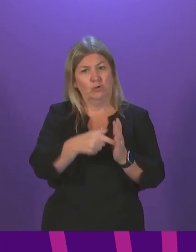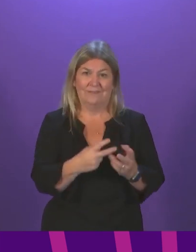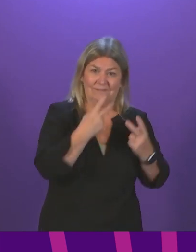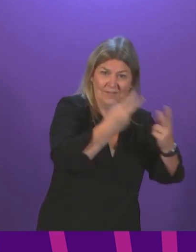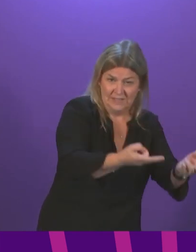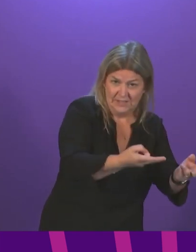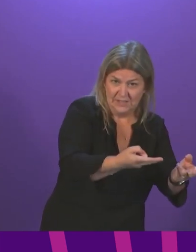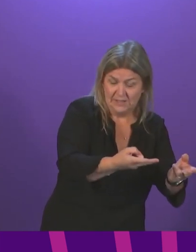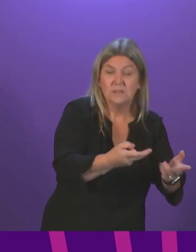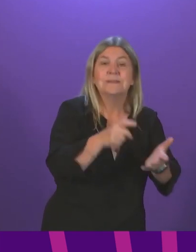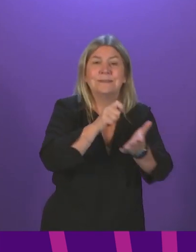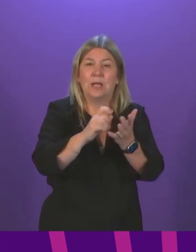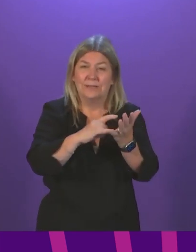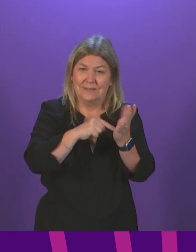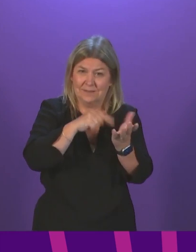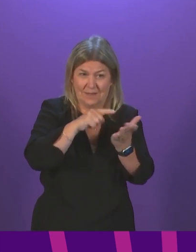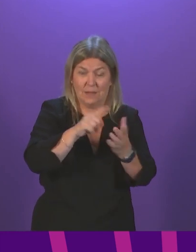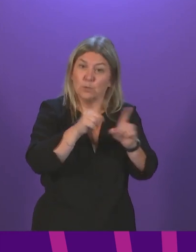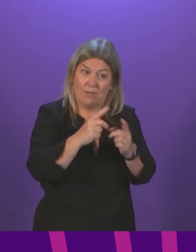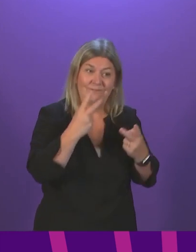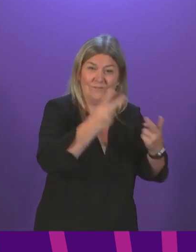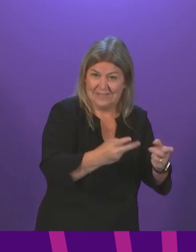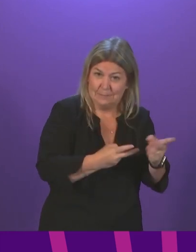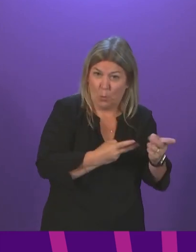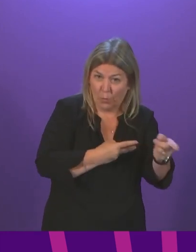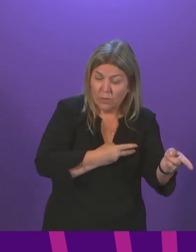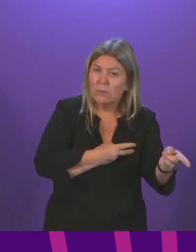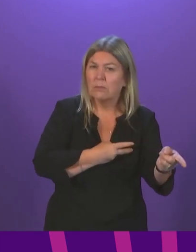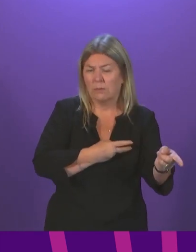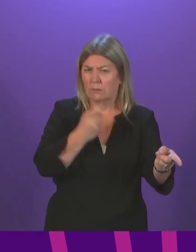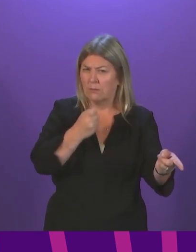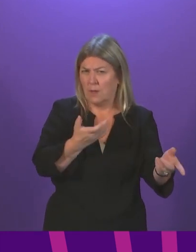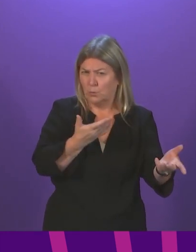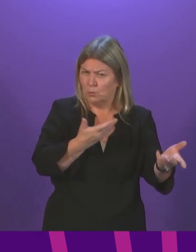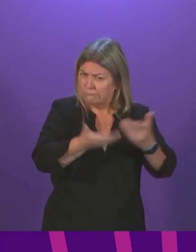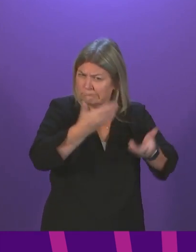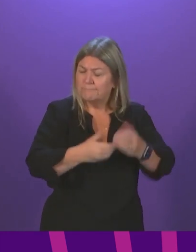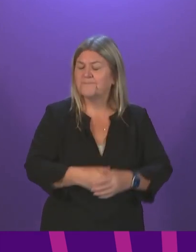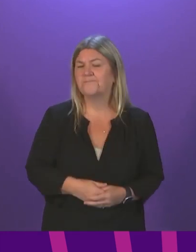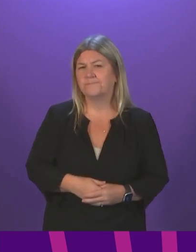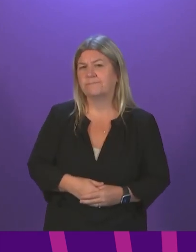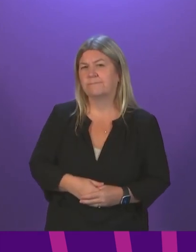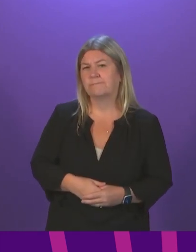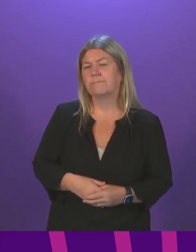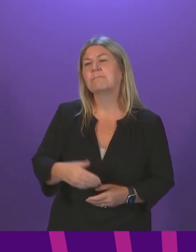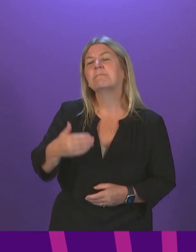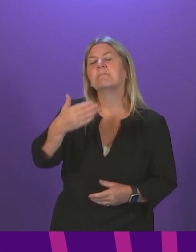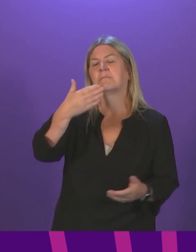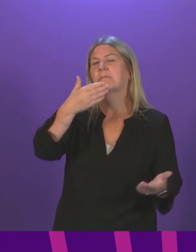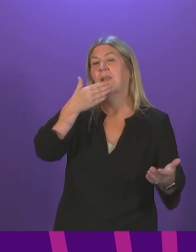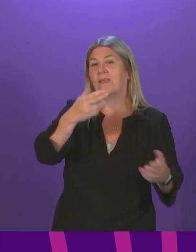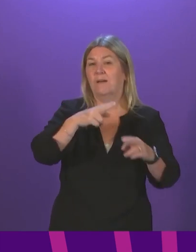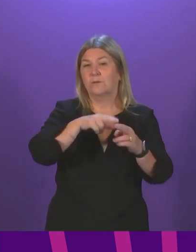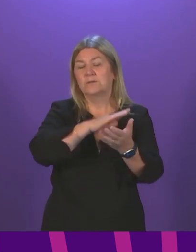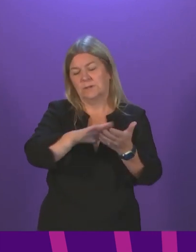State on separate visits during the pandemic. First Minister. Well, can I thank Fiona Hislop for the question and recognise her constituency